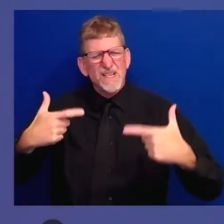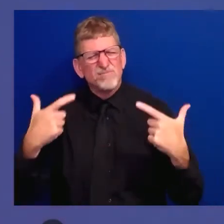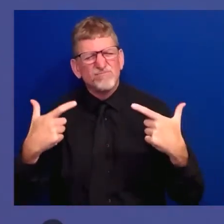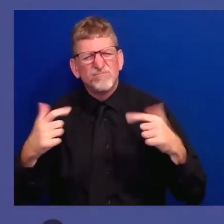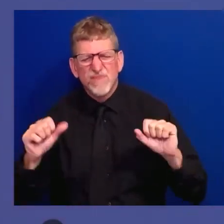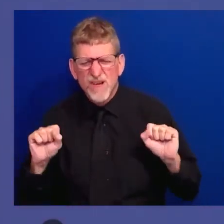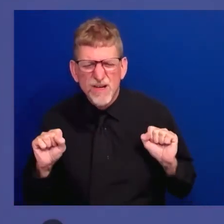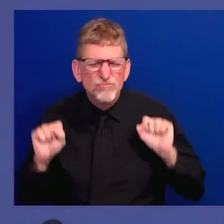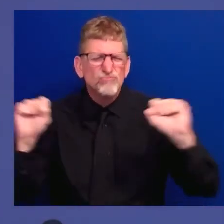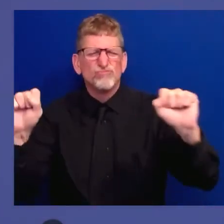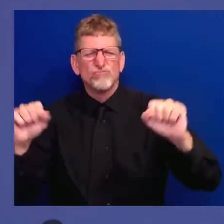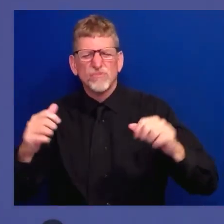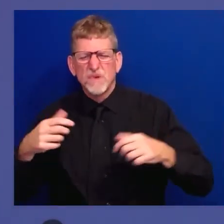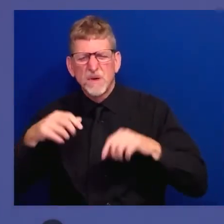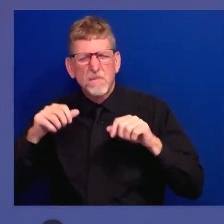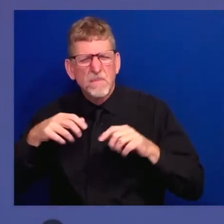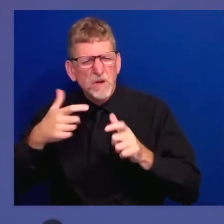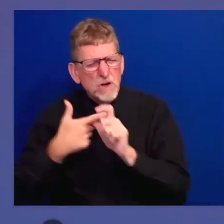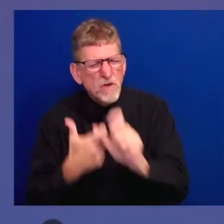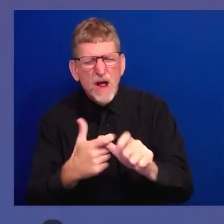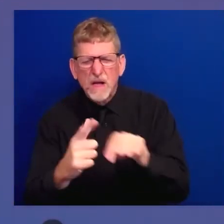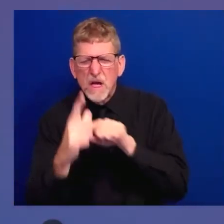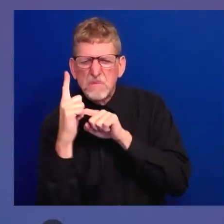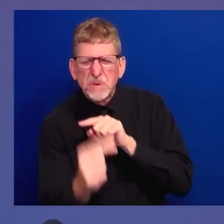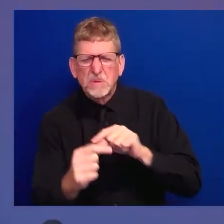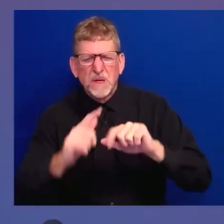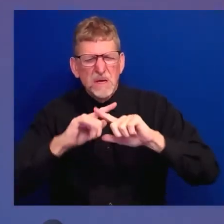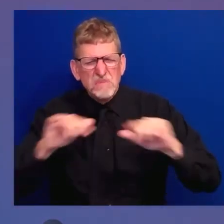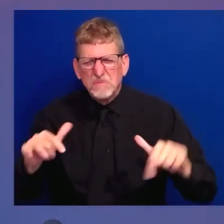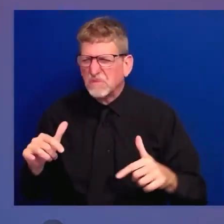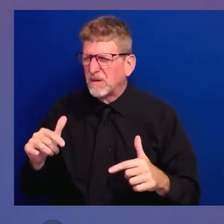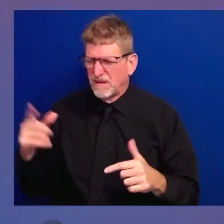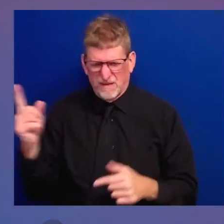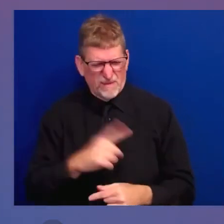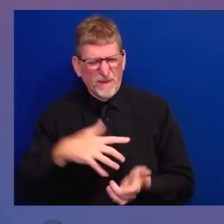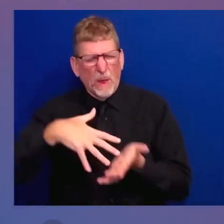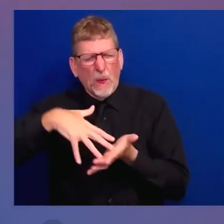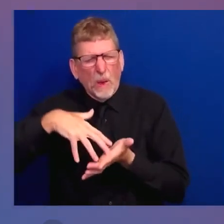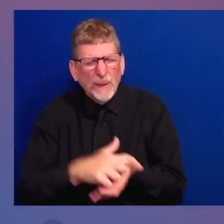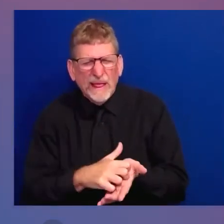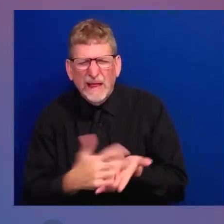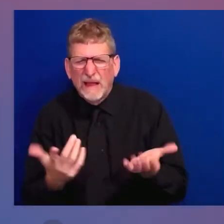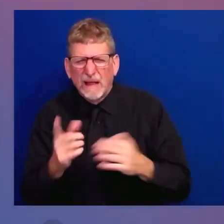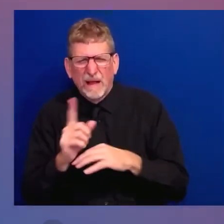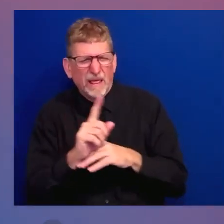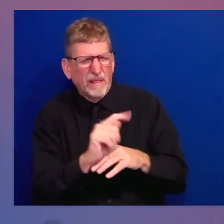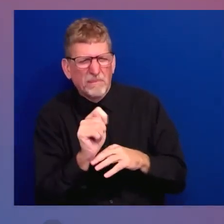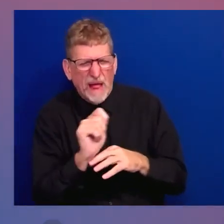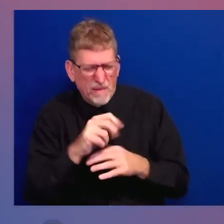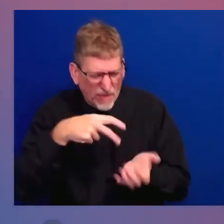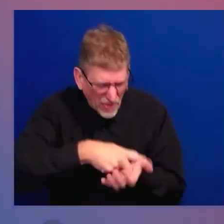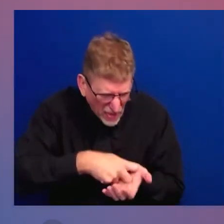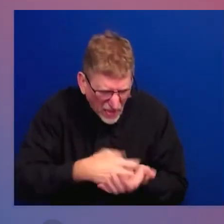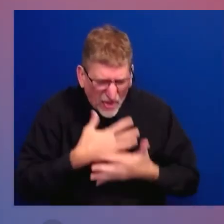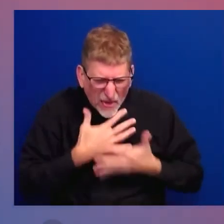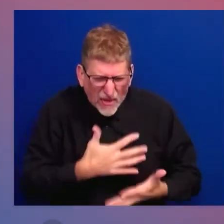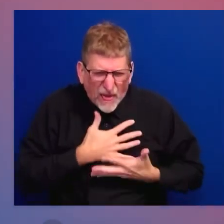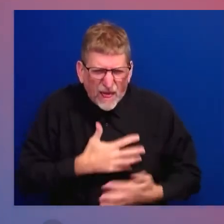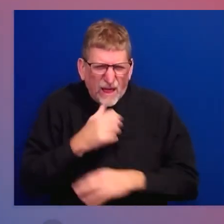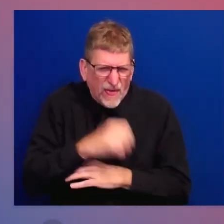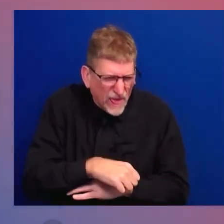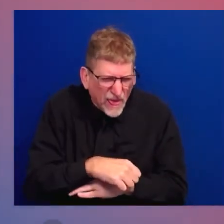over in the bathroom gasping for air. Danielle, working full-time, turned to become a 24-7 caregiver.